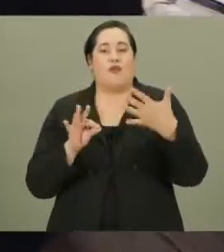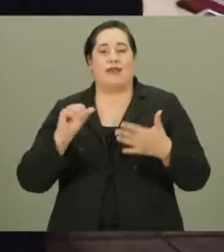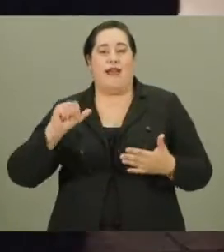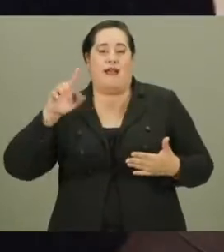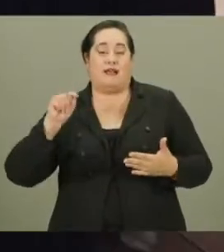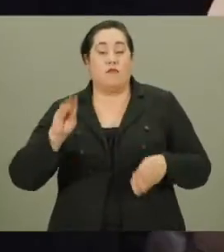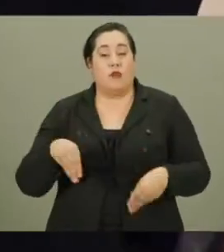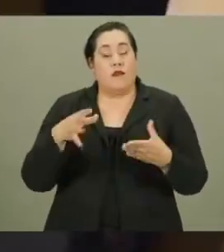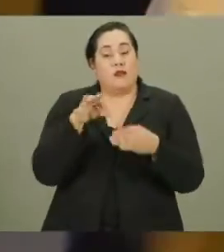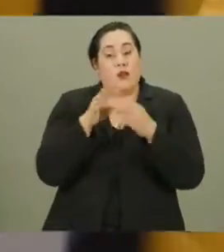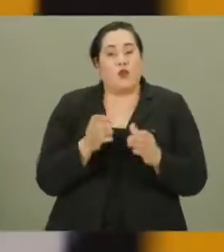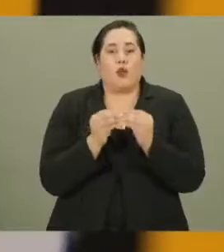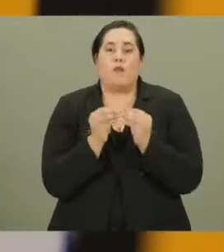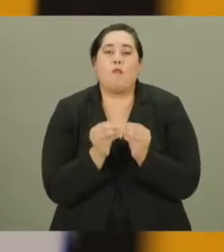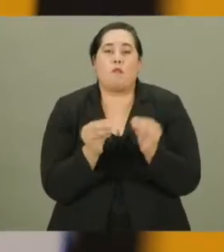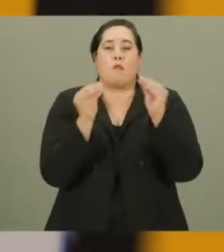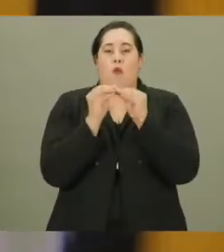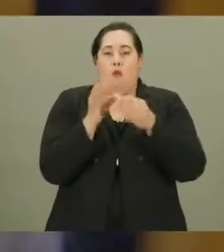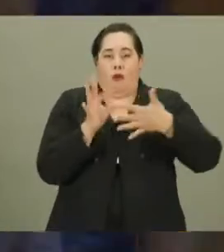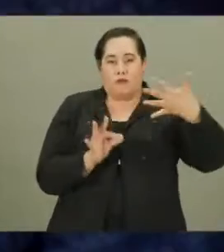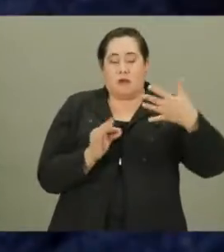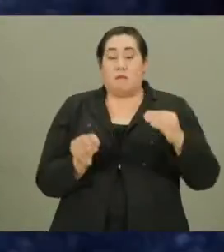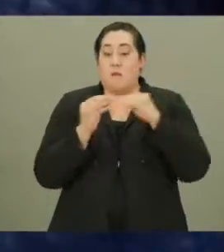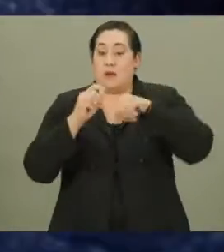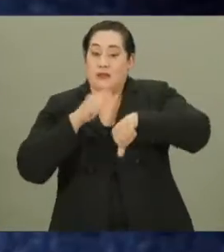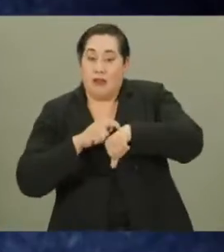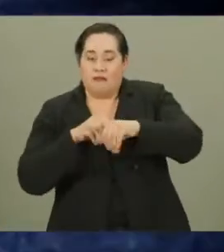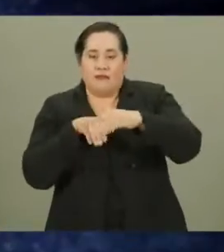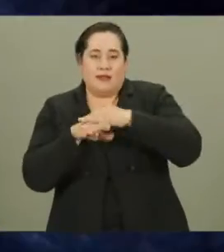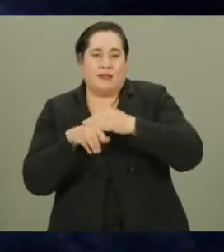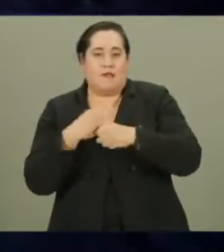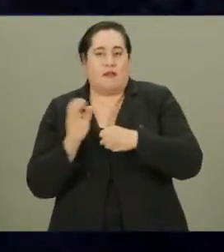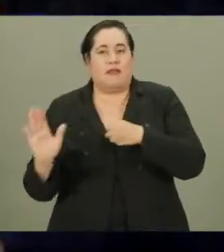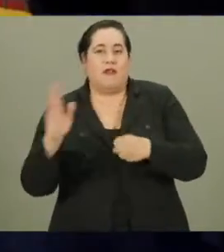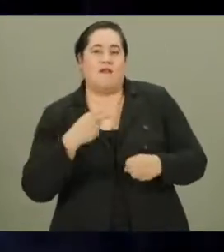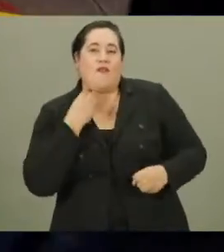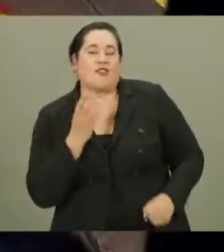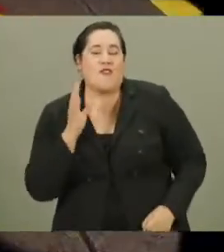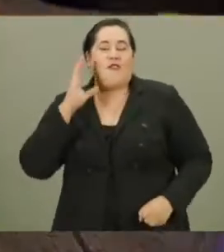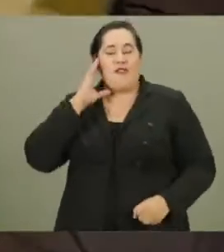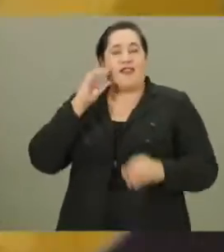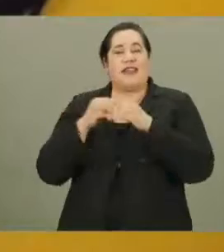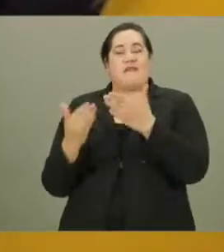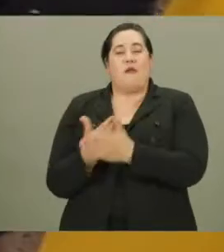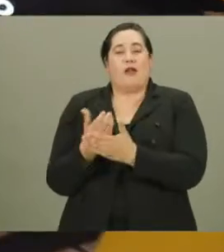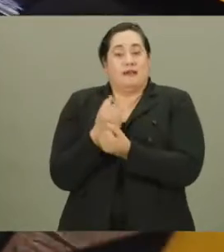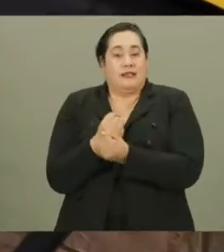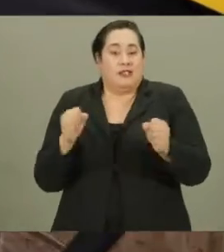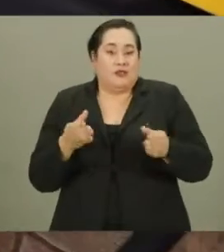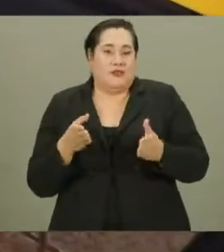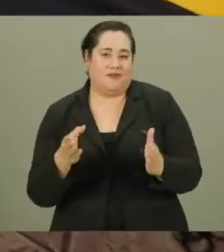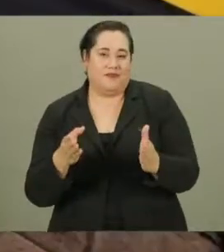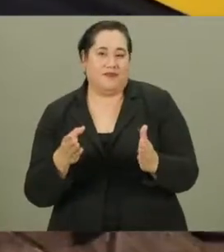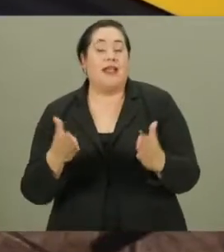Act, which provides voters with expanded options, time, and accessibility to make their voices heard in a modern